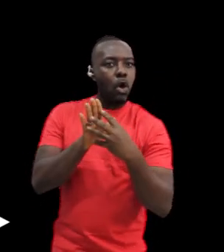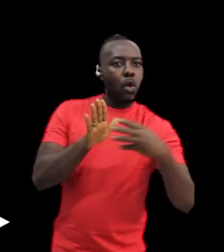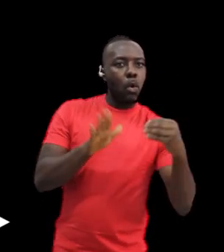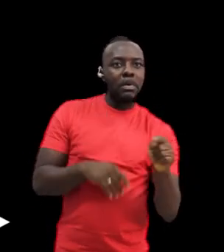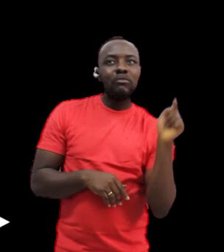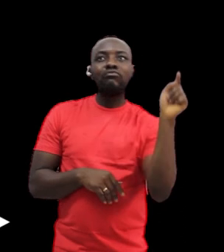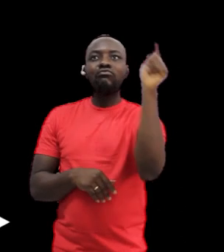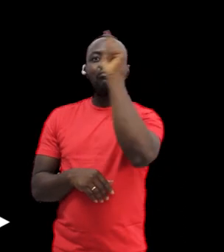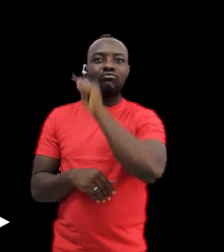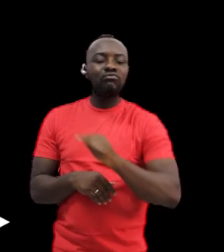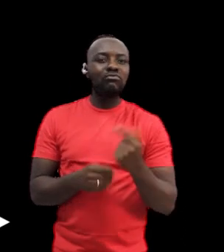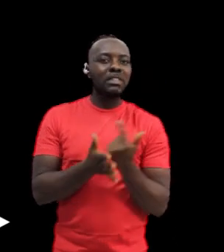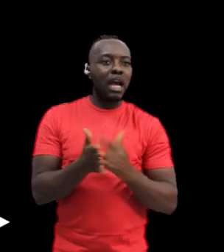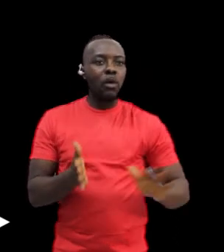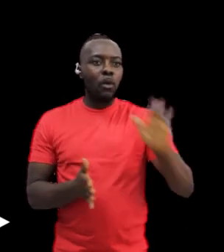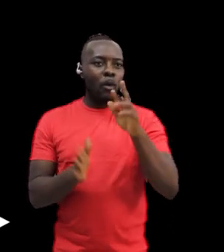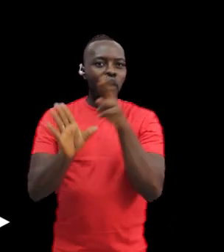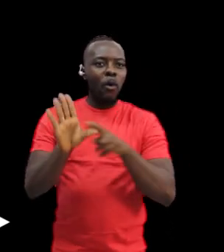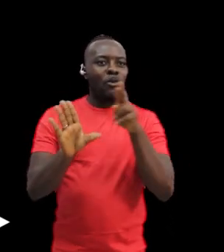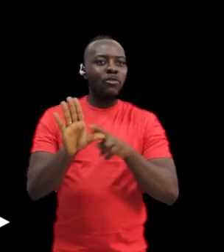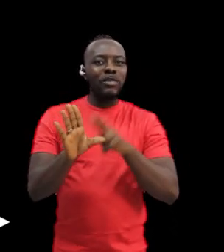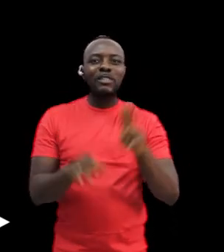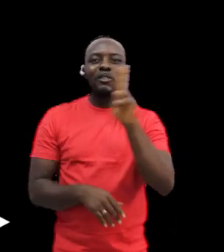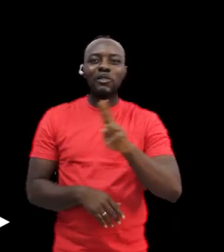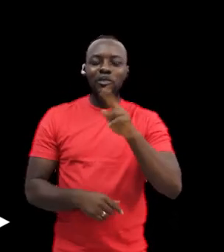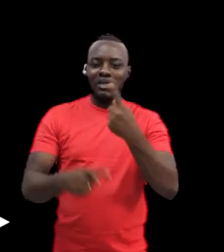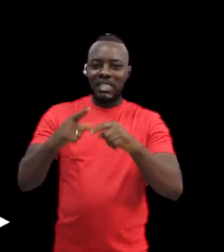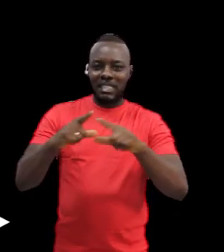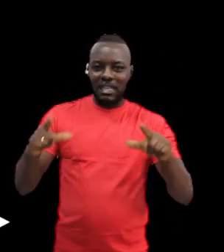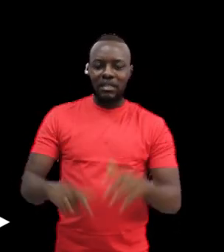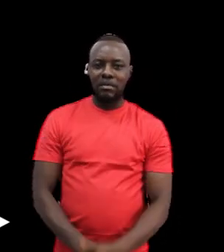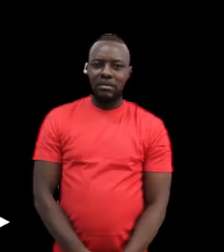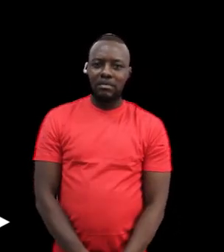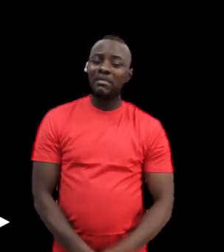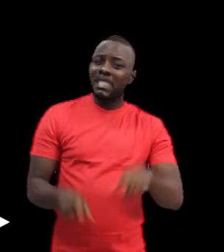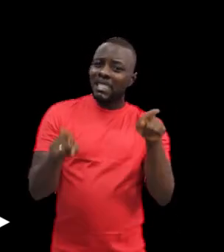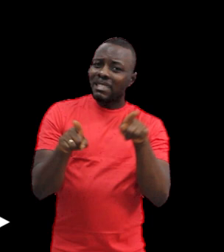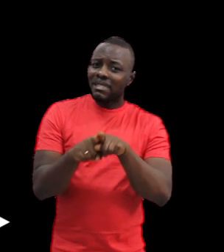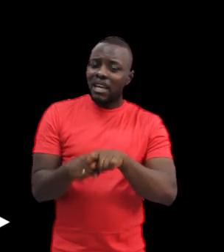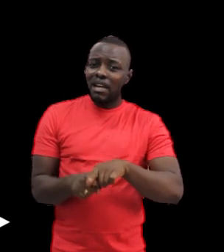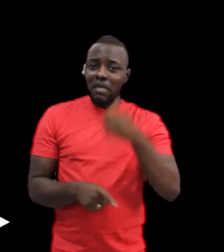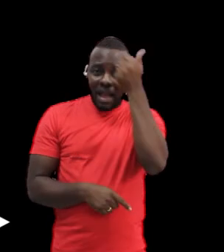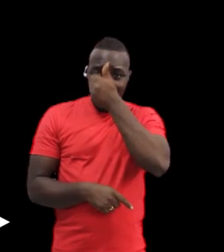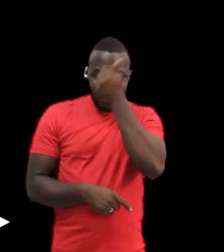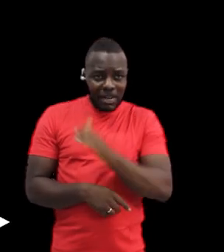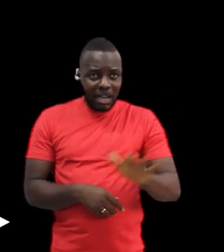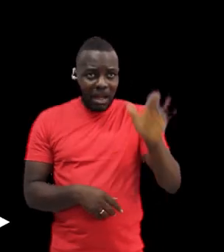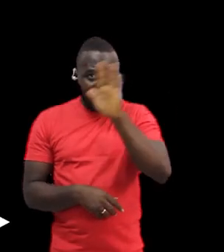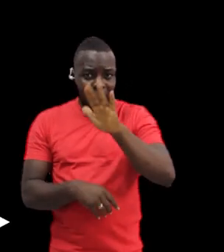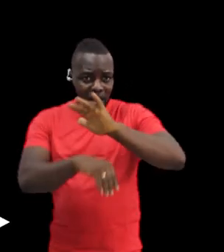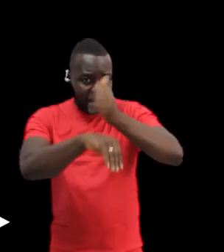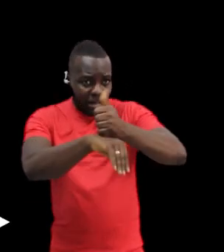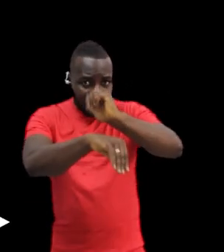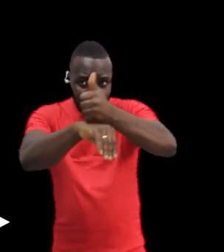regions of the country, and which